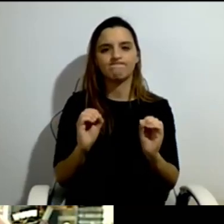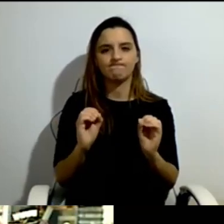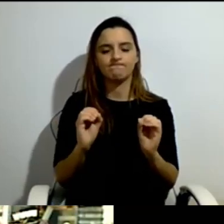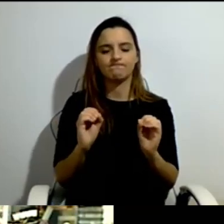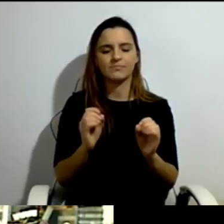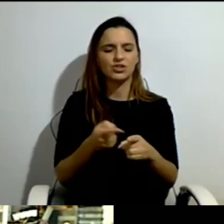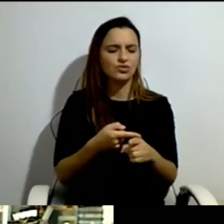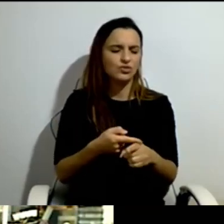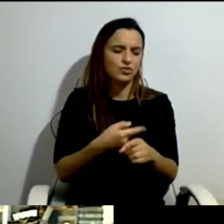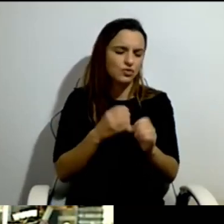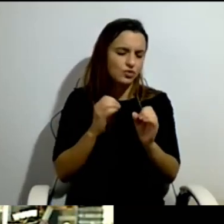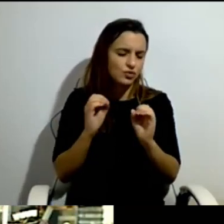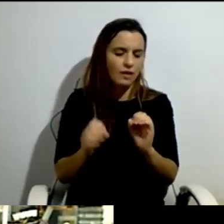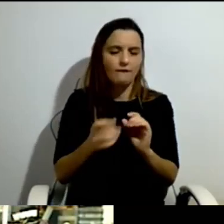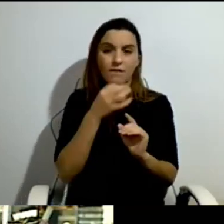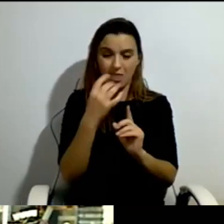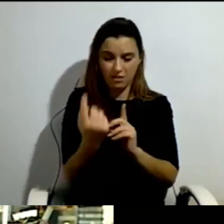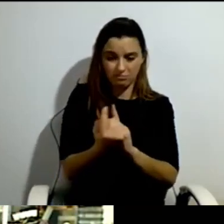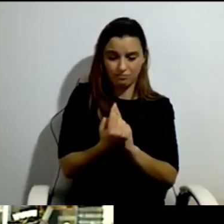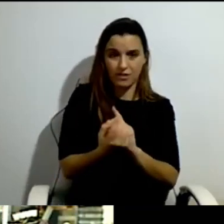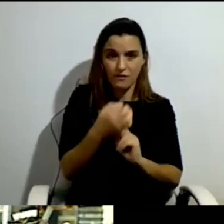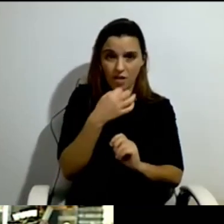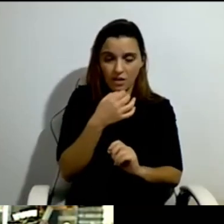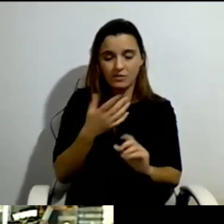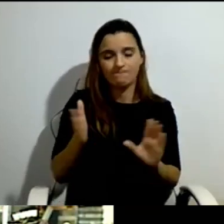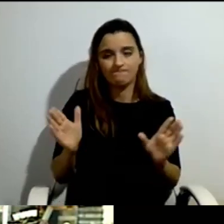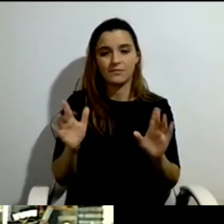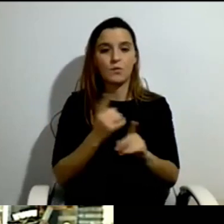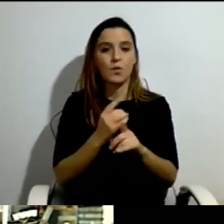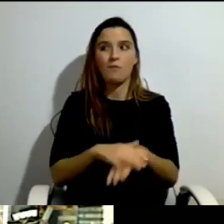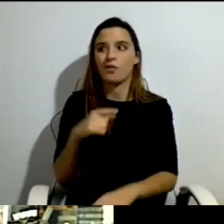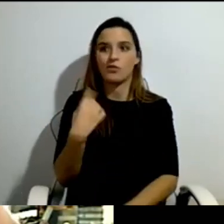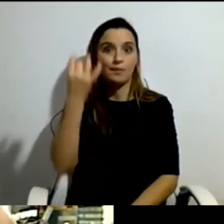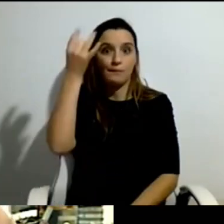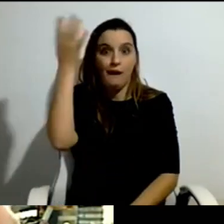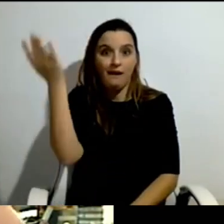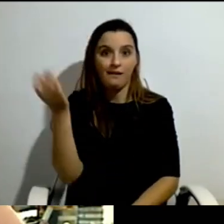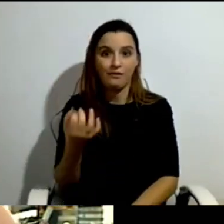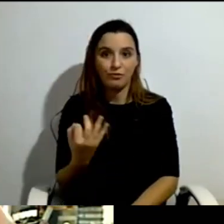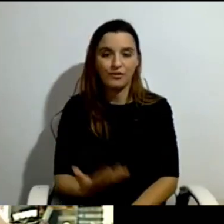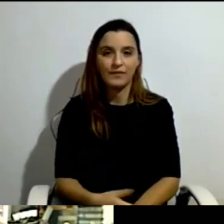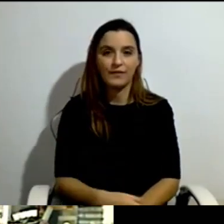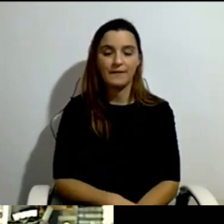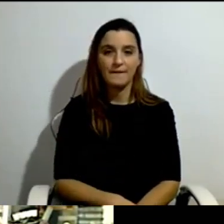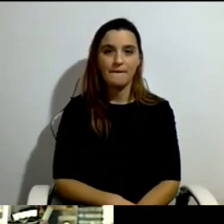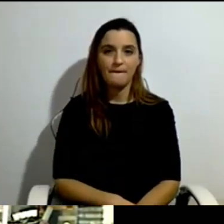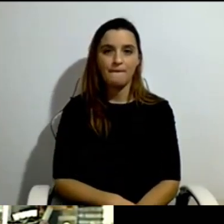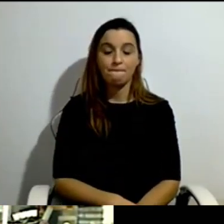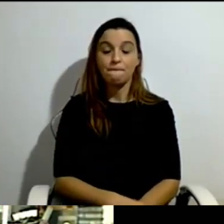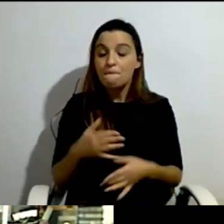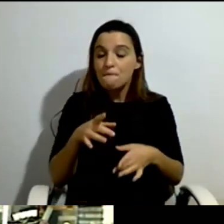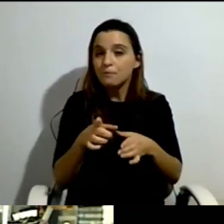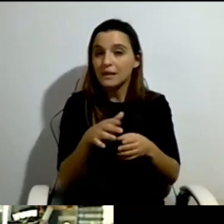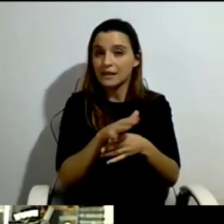considered very radical. But then at this aquarium situation, one of the most